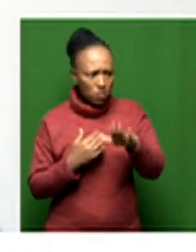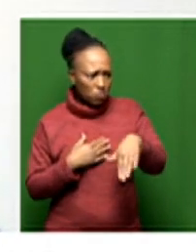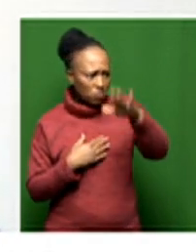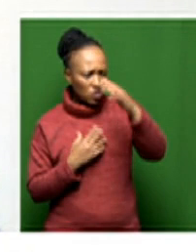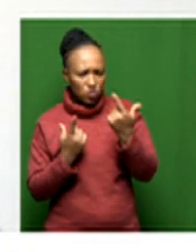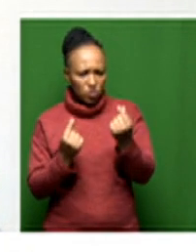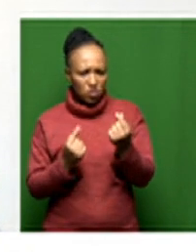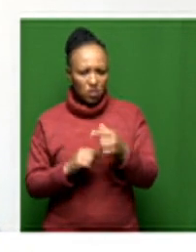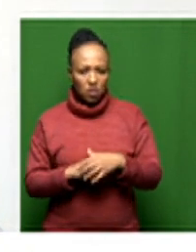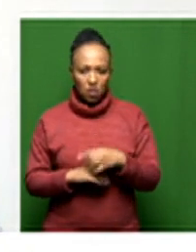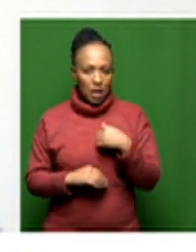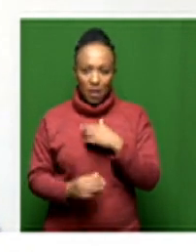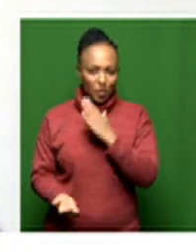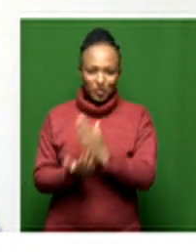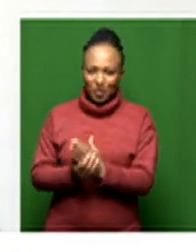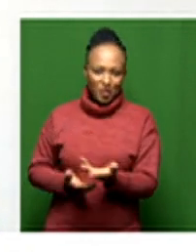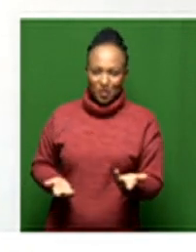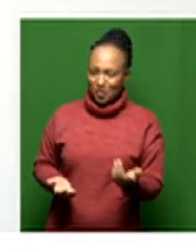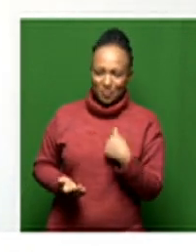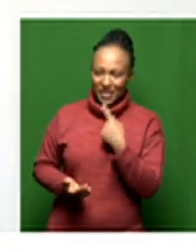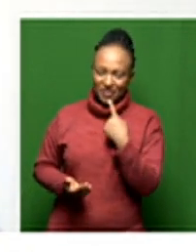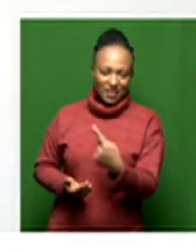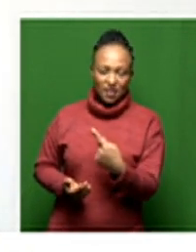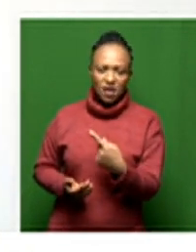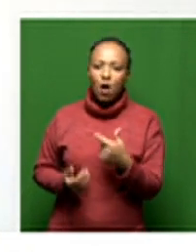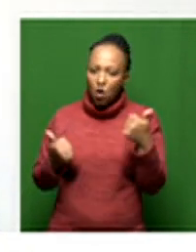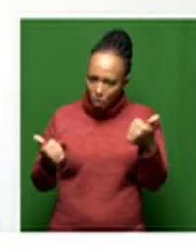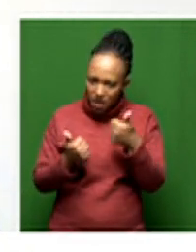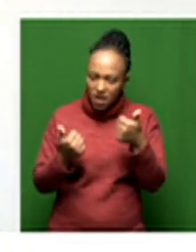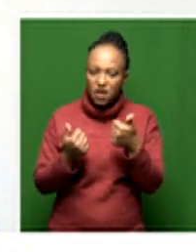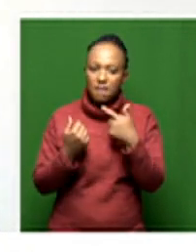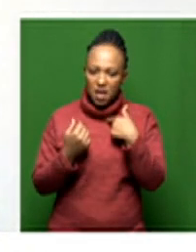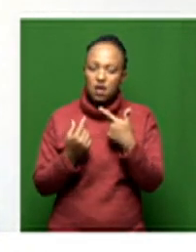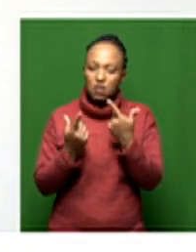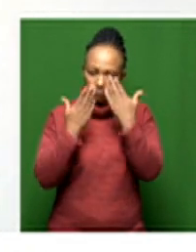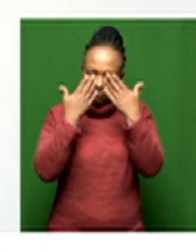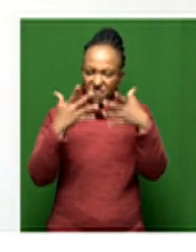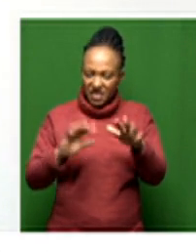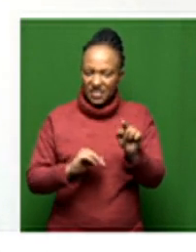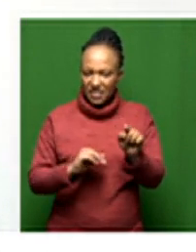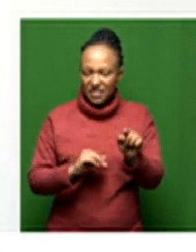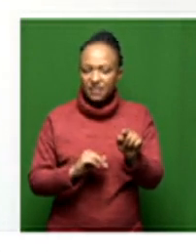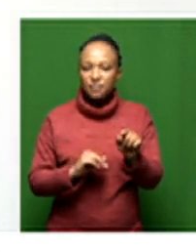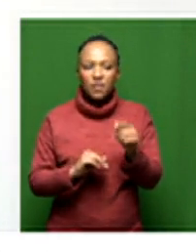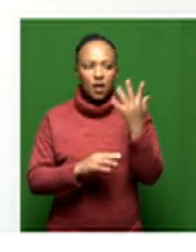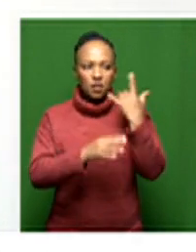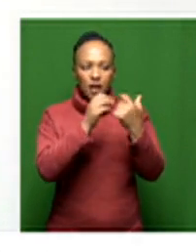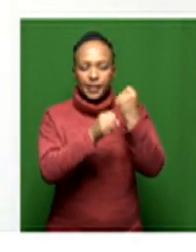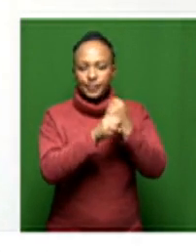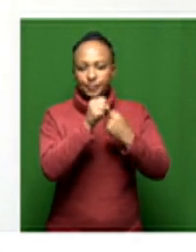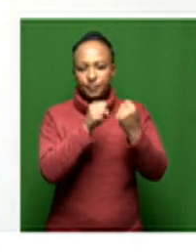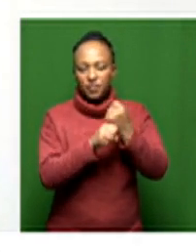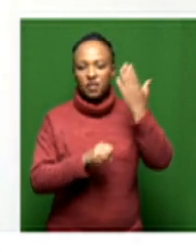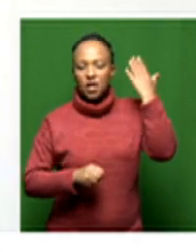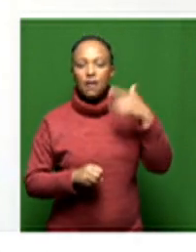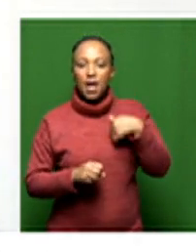grow up i'm not quite sure what to say because i am an archaeologist um a couple of years ago i said that i wanted to